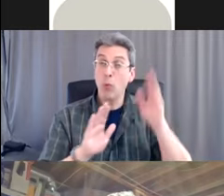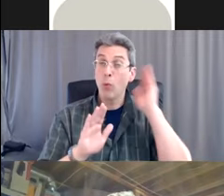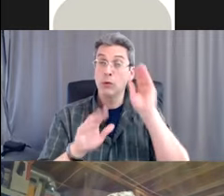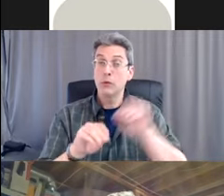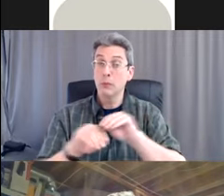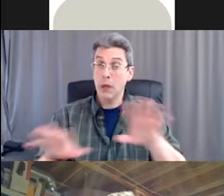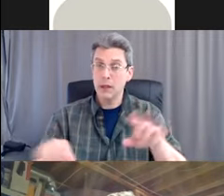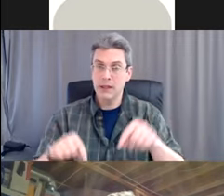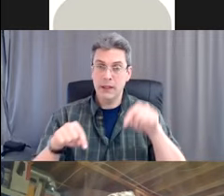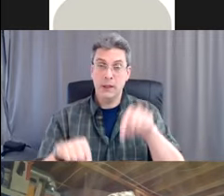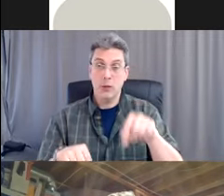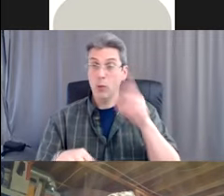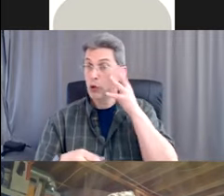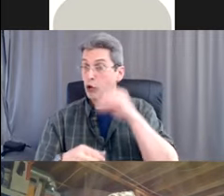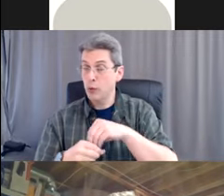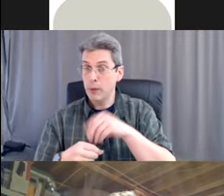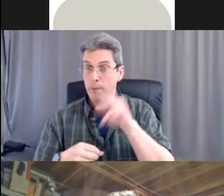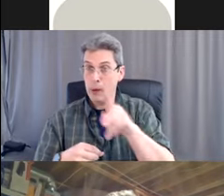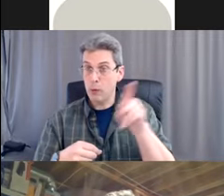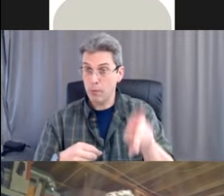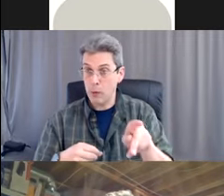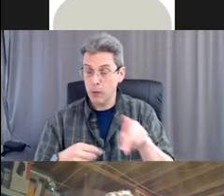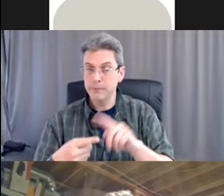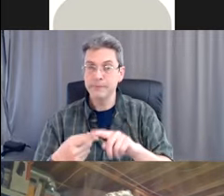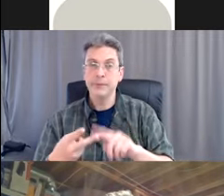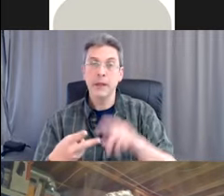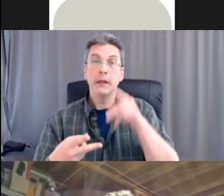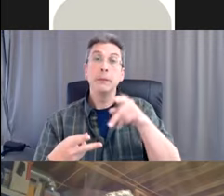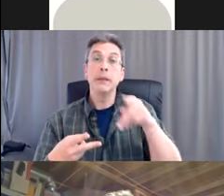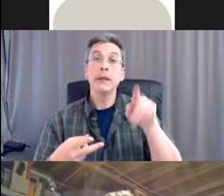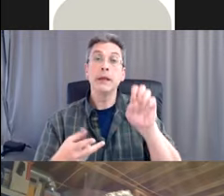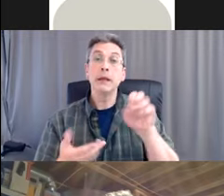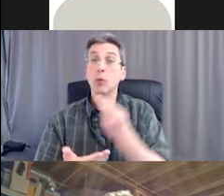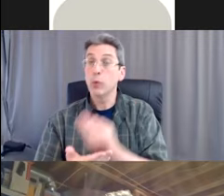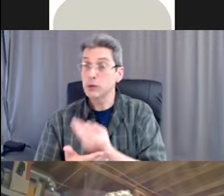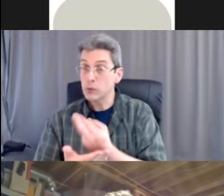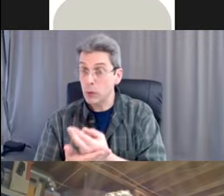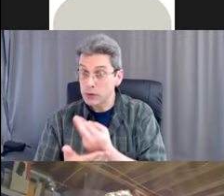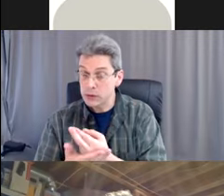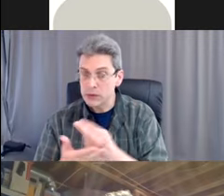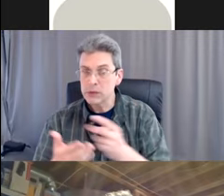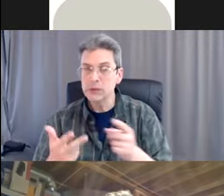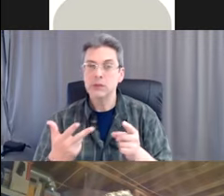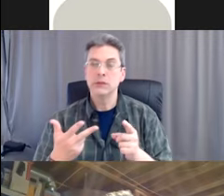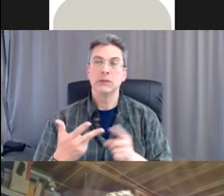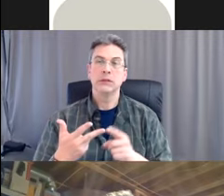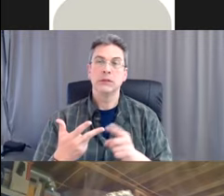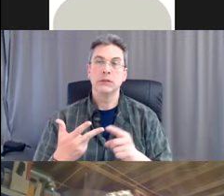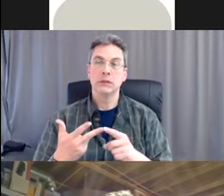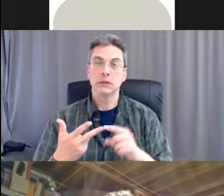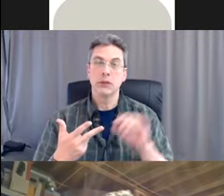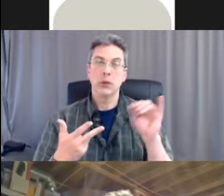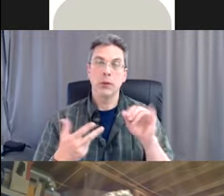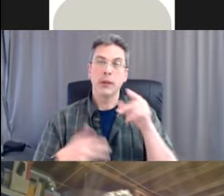this PowerPoint. Uh, the PPE resources, uh, as well as the PPE